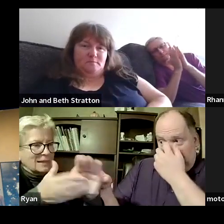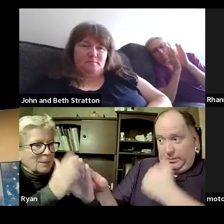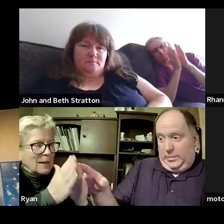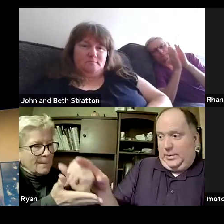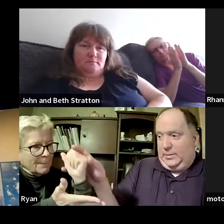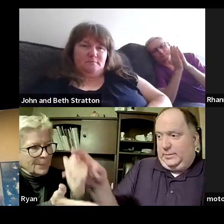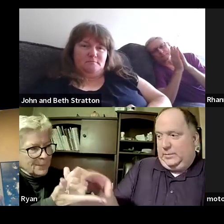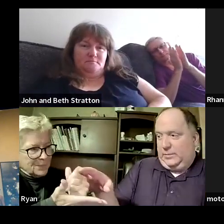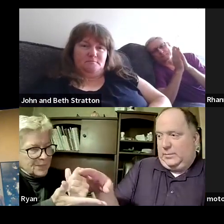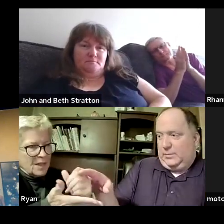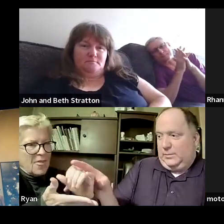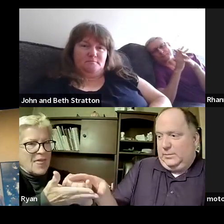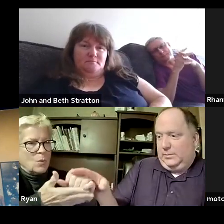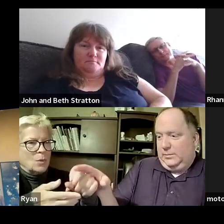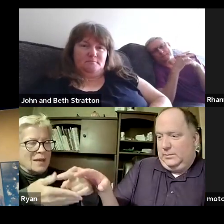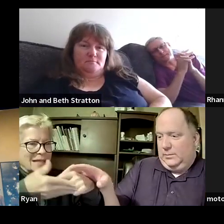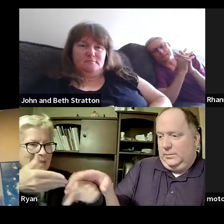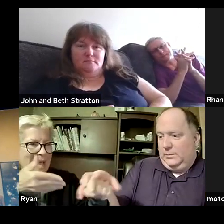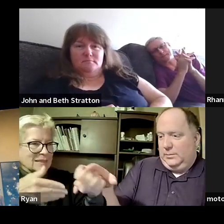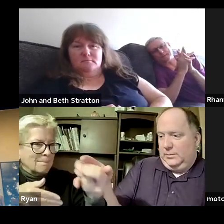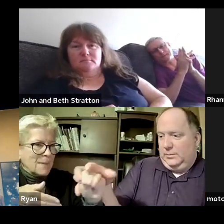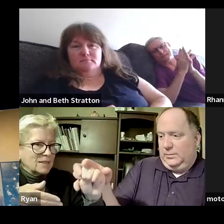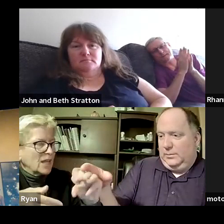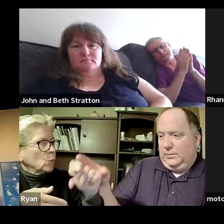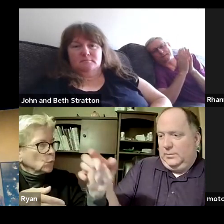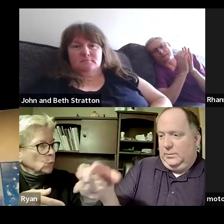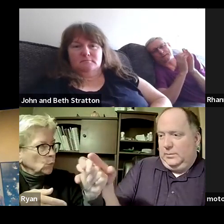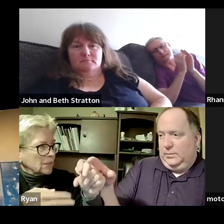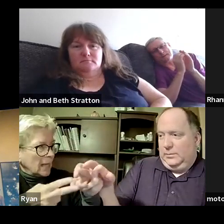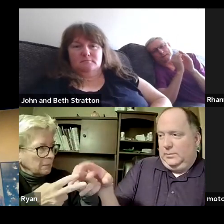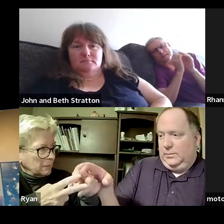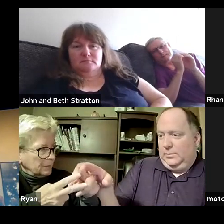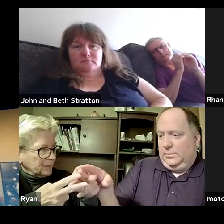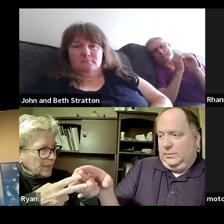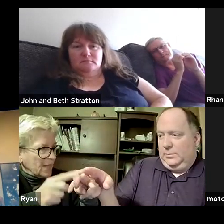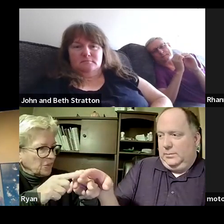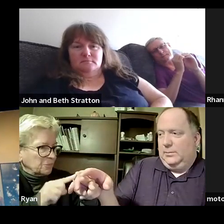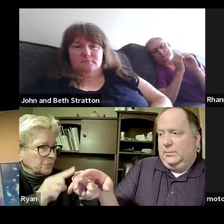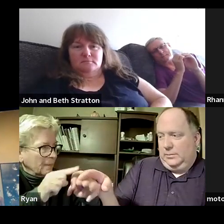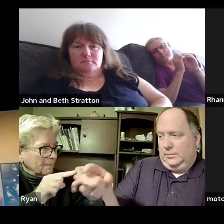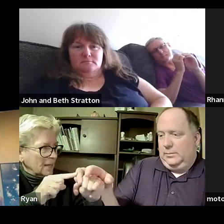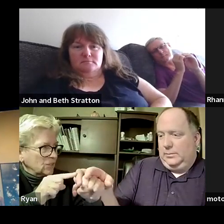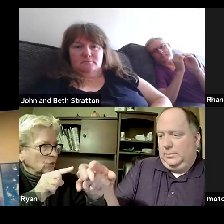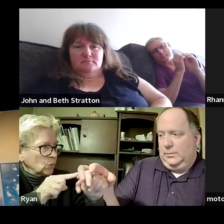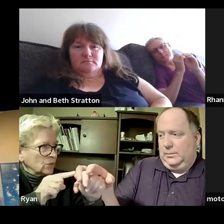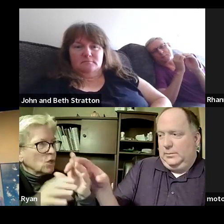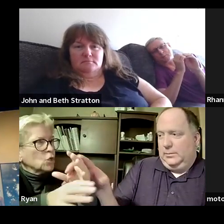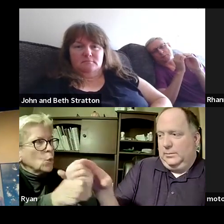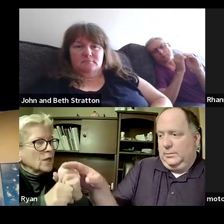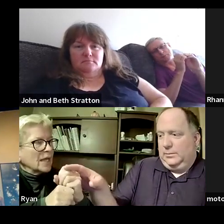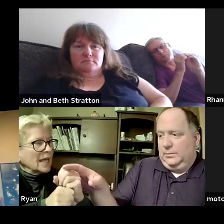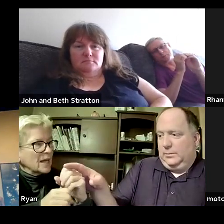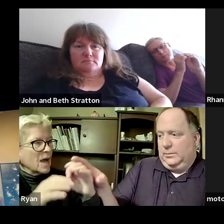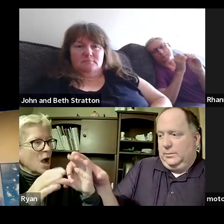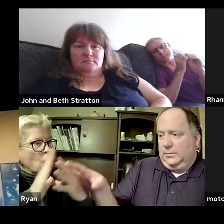probably be next monday or tuesday okay yes sir thank you receive a certified copy of it you can look